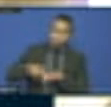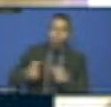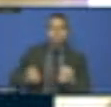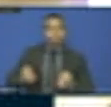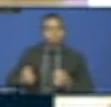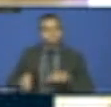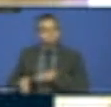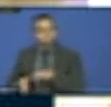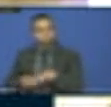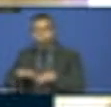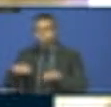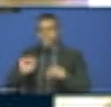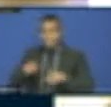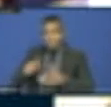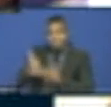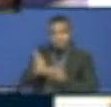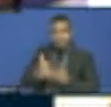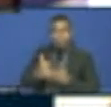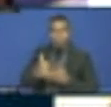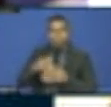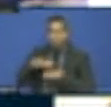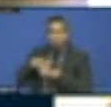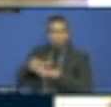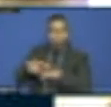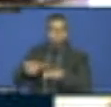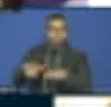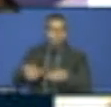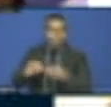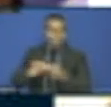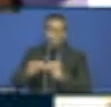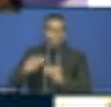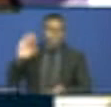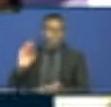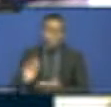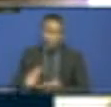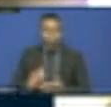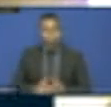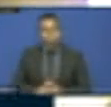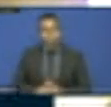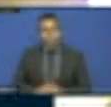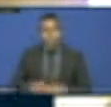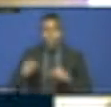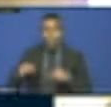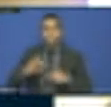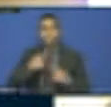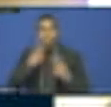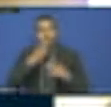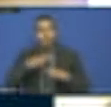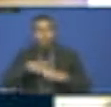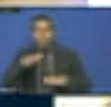are also trying to implement the first urban bus service within our municipality. So this is the difference between